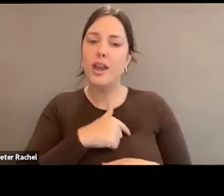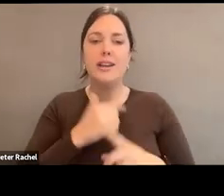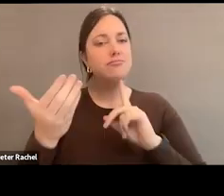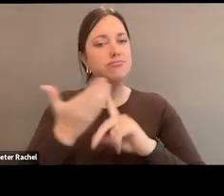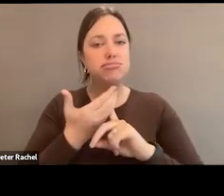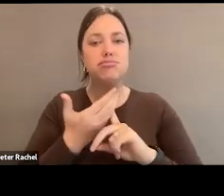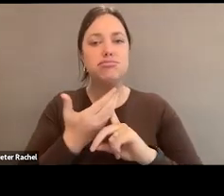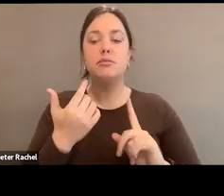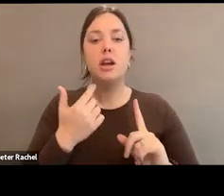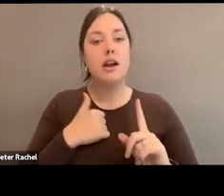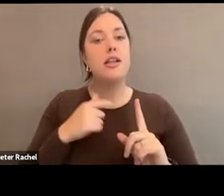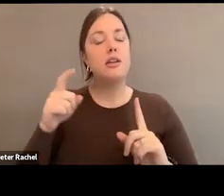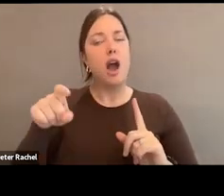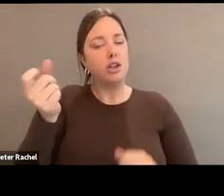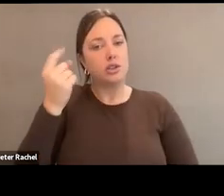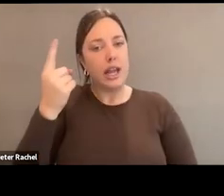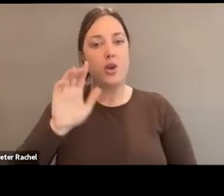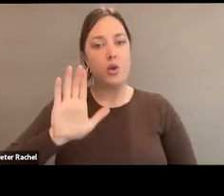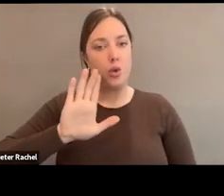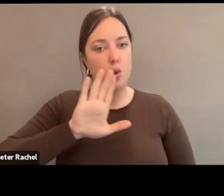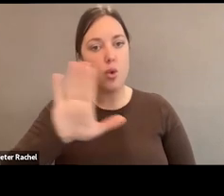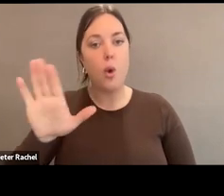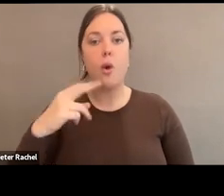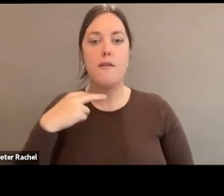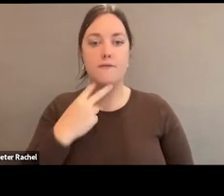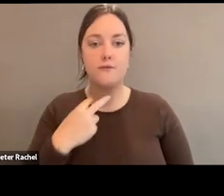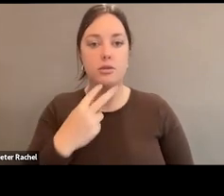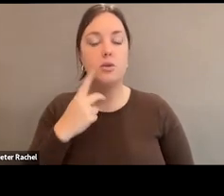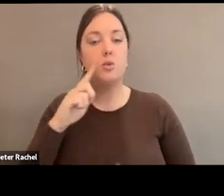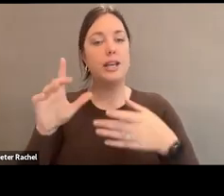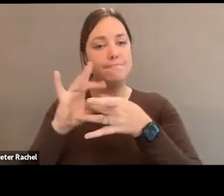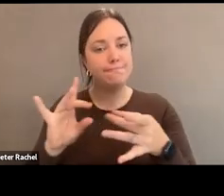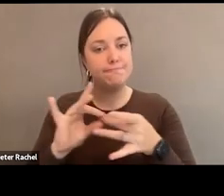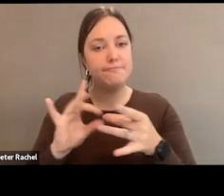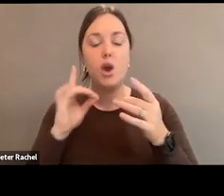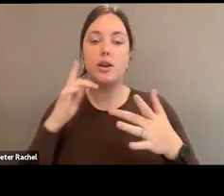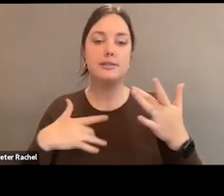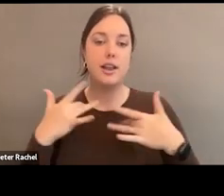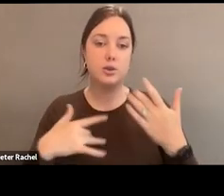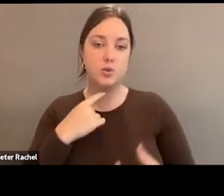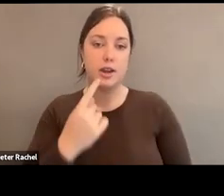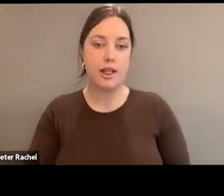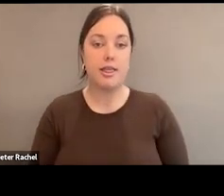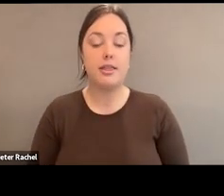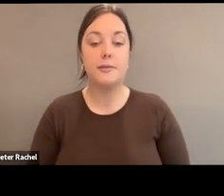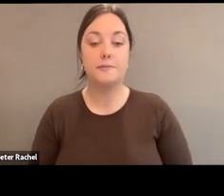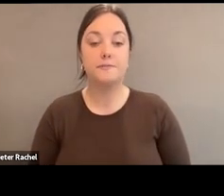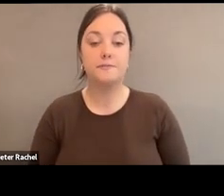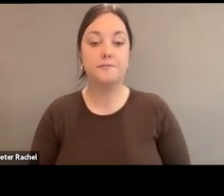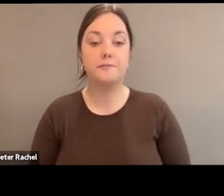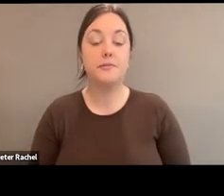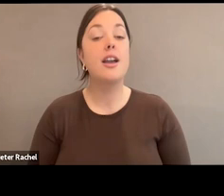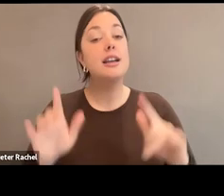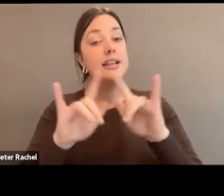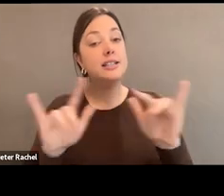that they understand your voices as a part of this, this story that we're excited to tell as well. I also like to point out that we want to be a little bit more